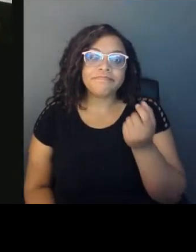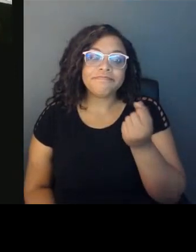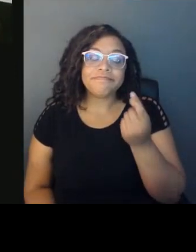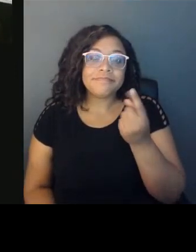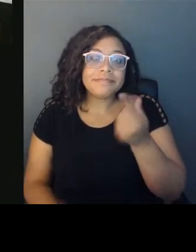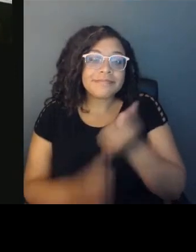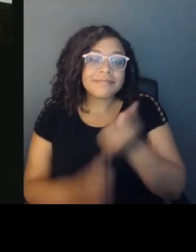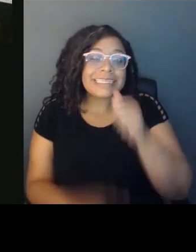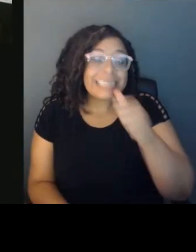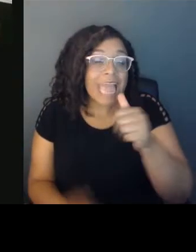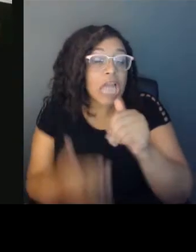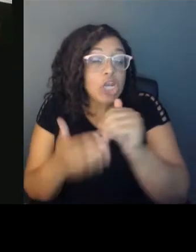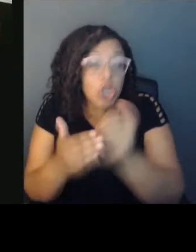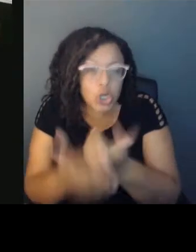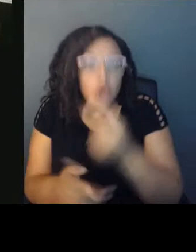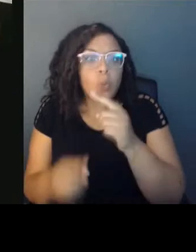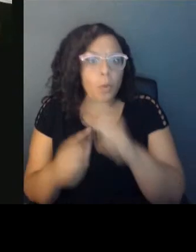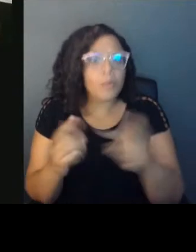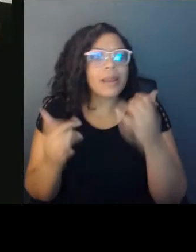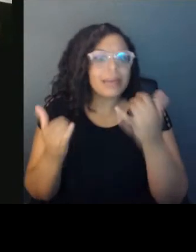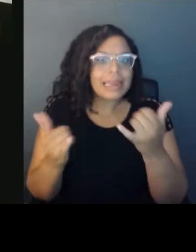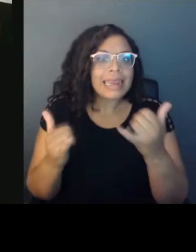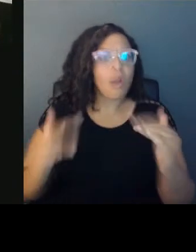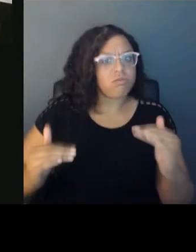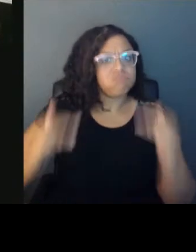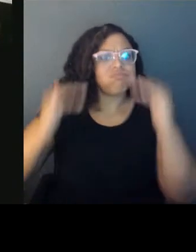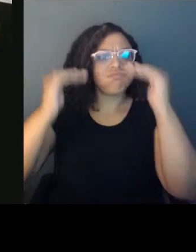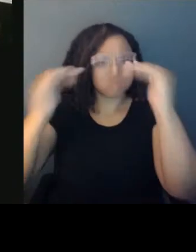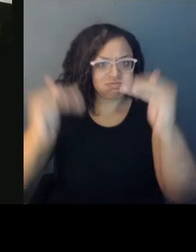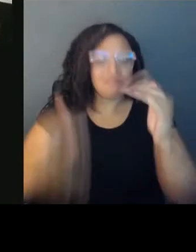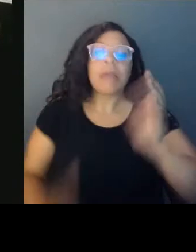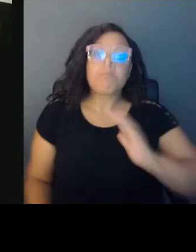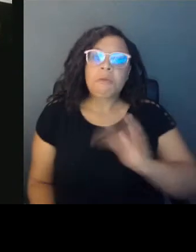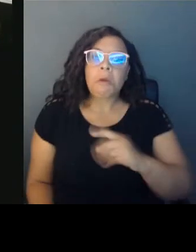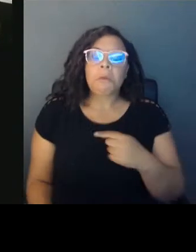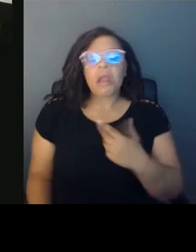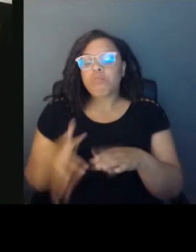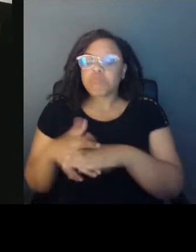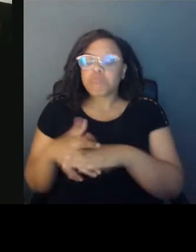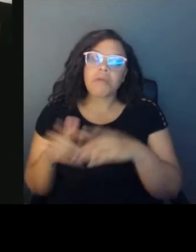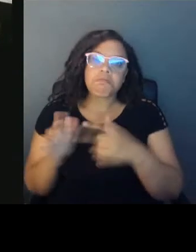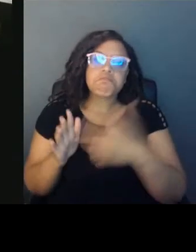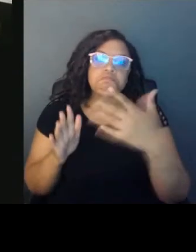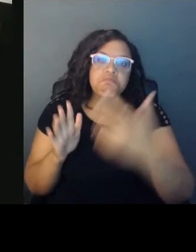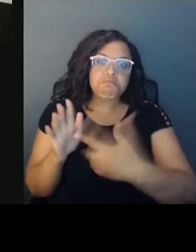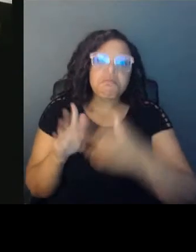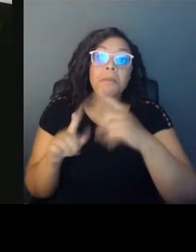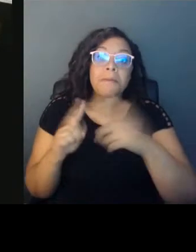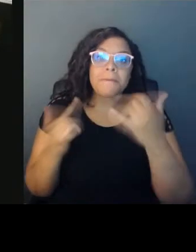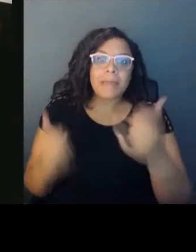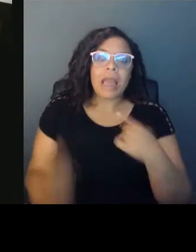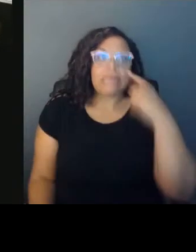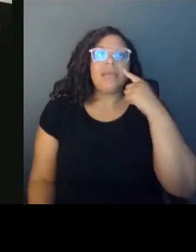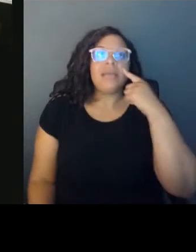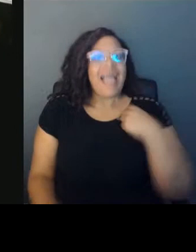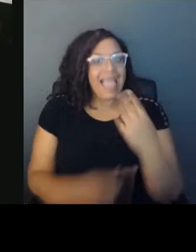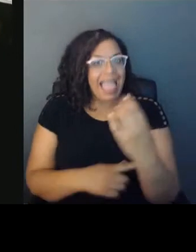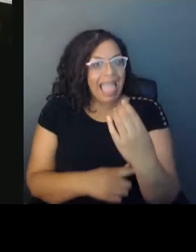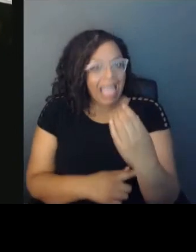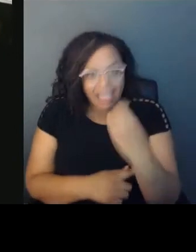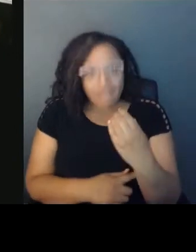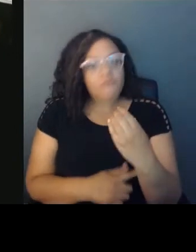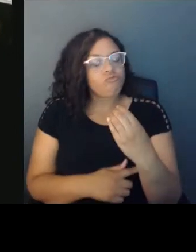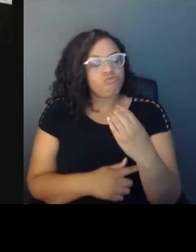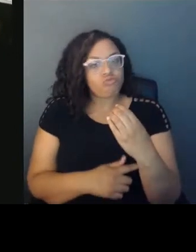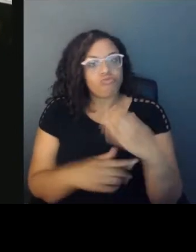it's like, I have to take a break. Like, I have to save myself. Like literally, I have as soon as